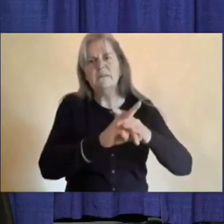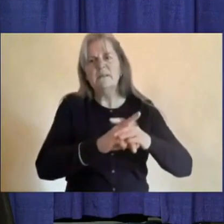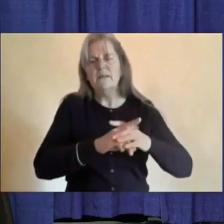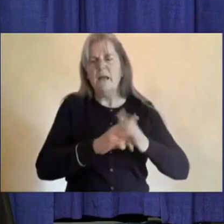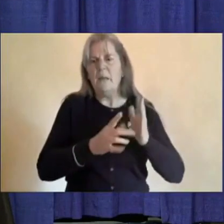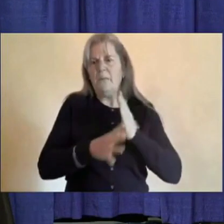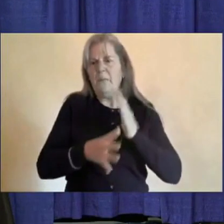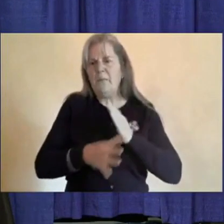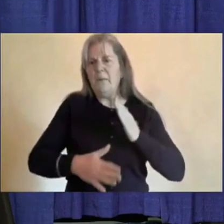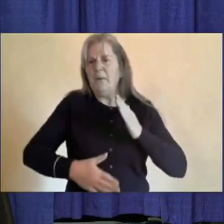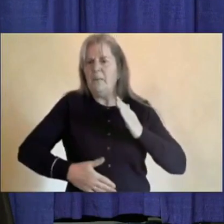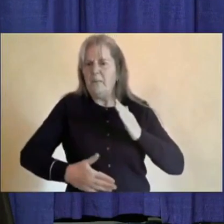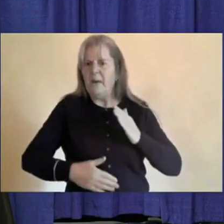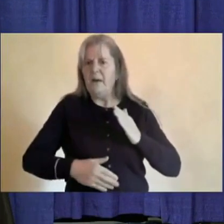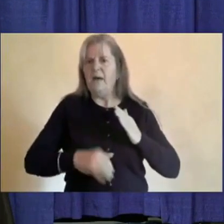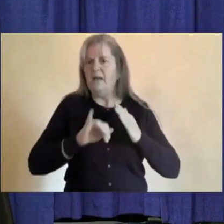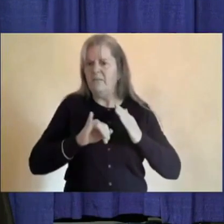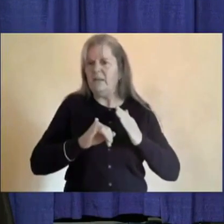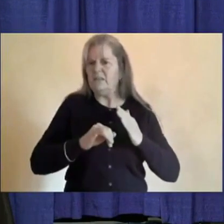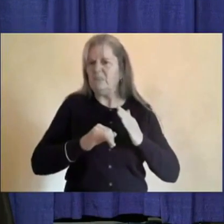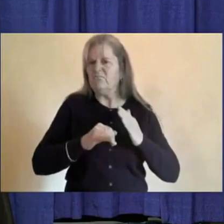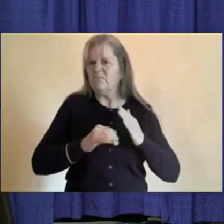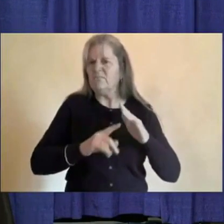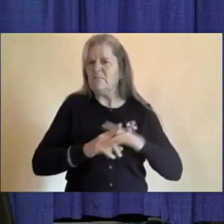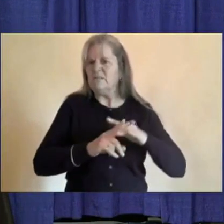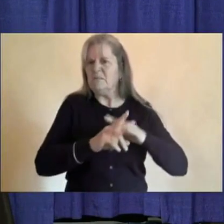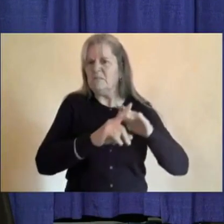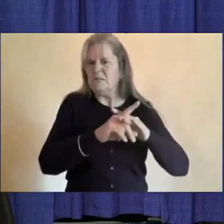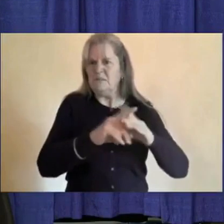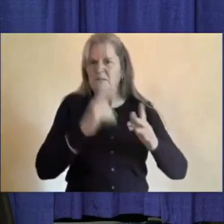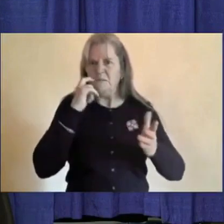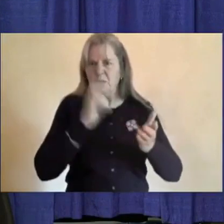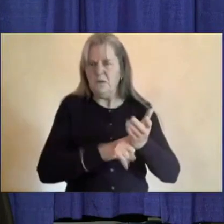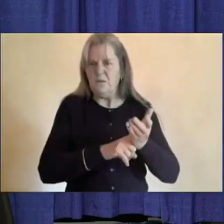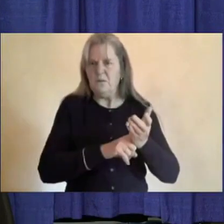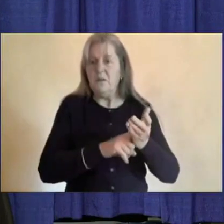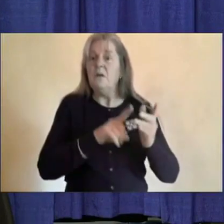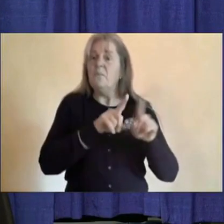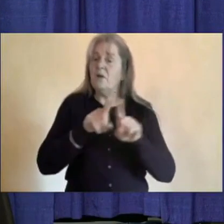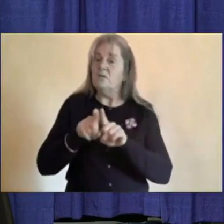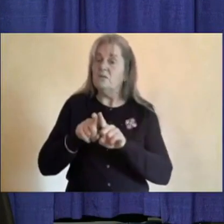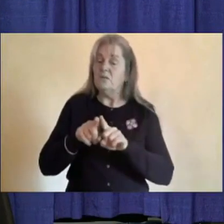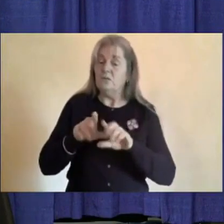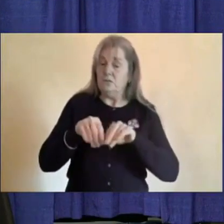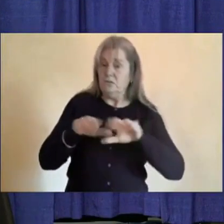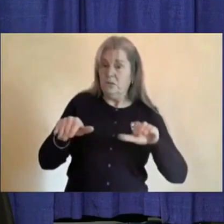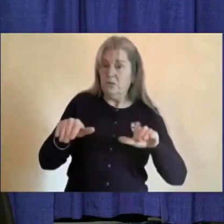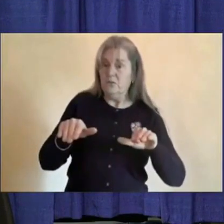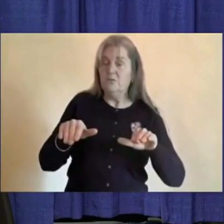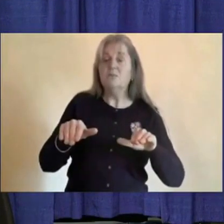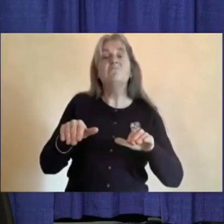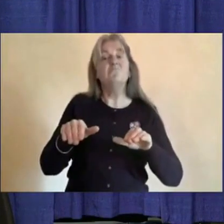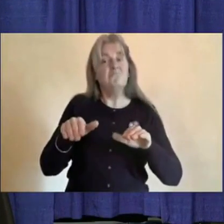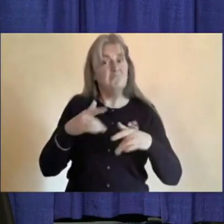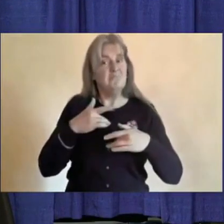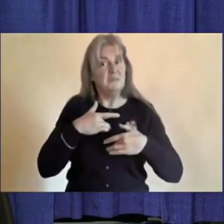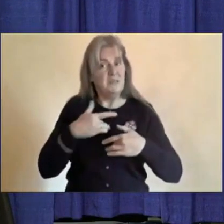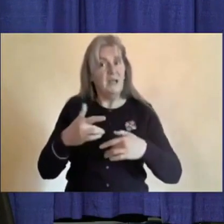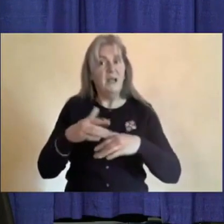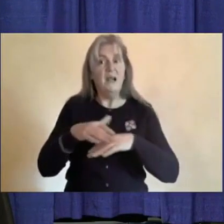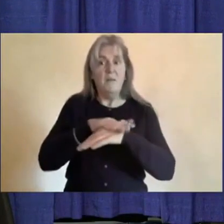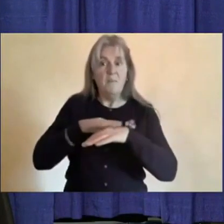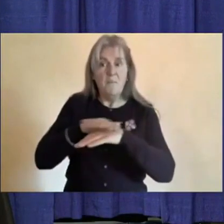infections. However, we also know that children will often get mild viral illnesses that